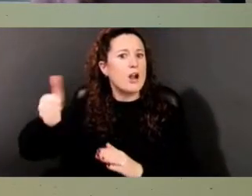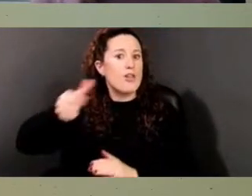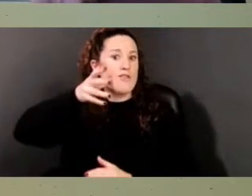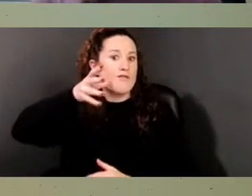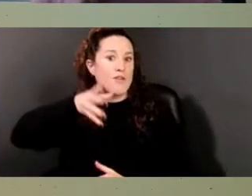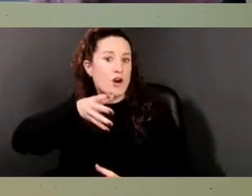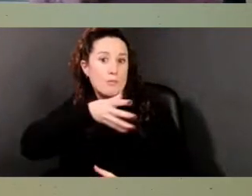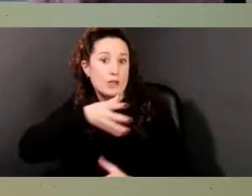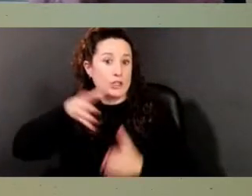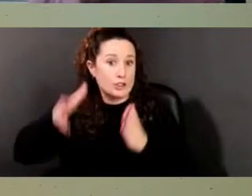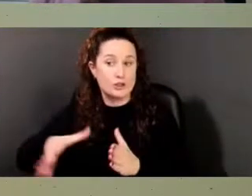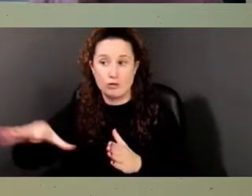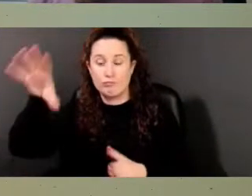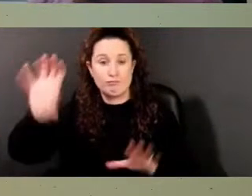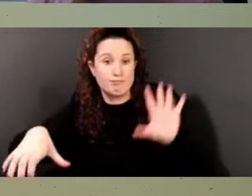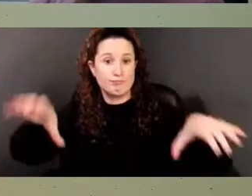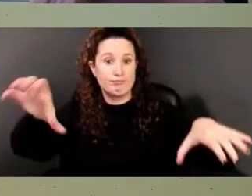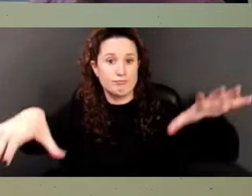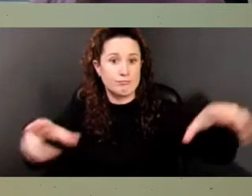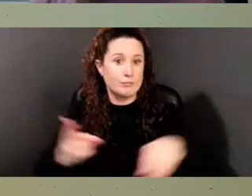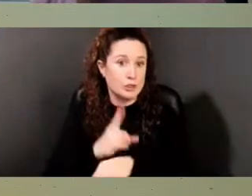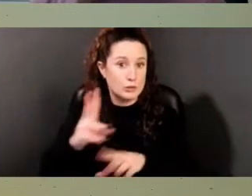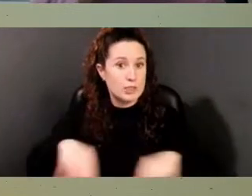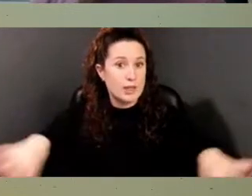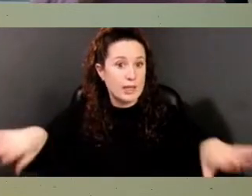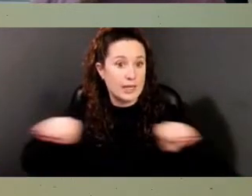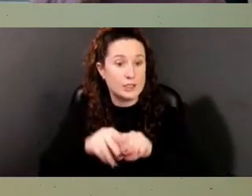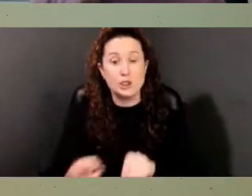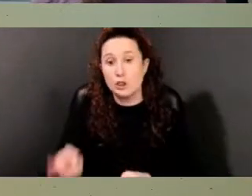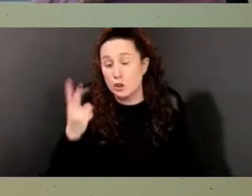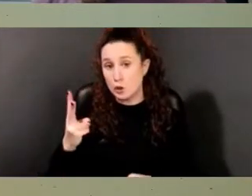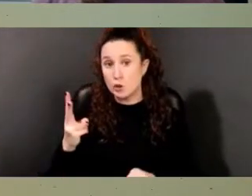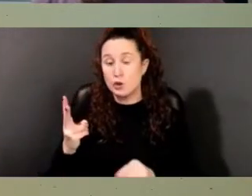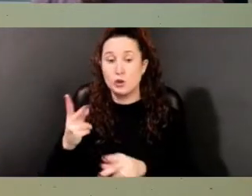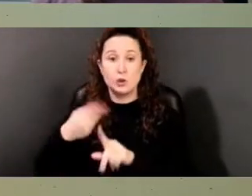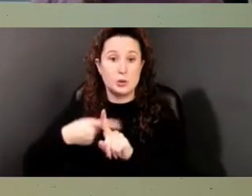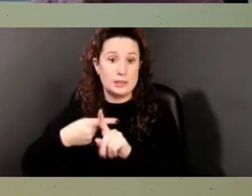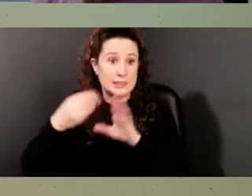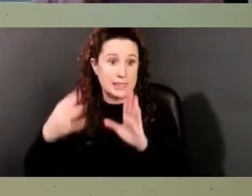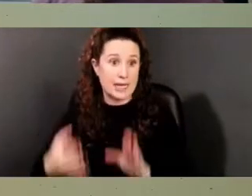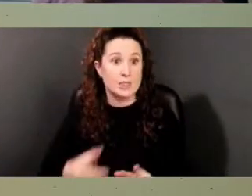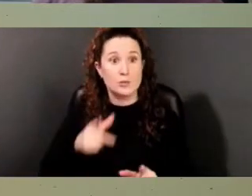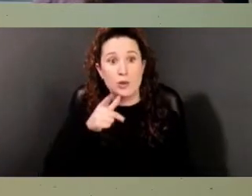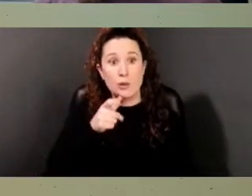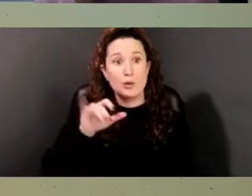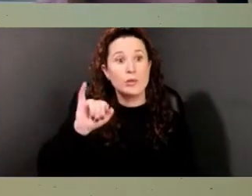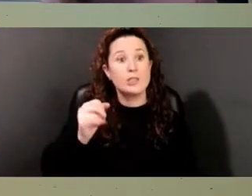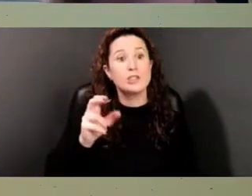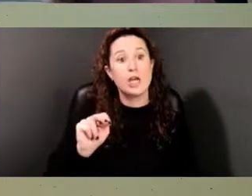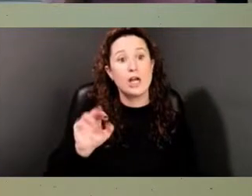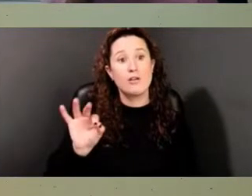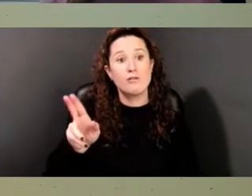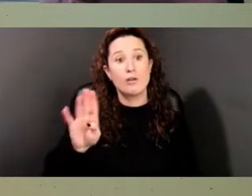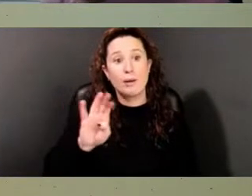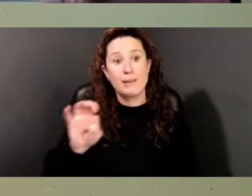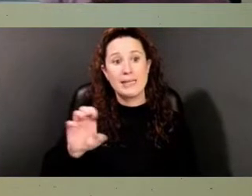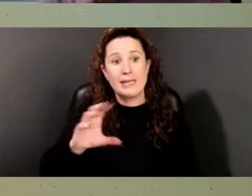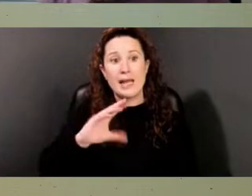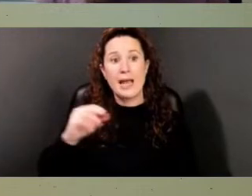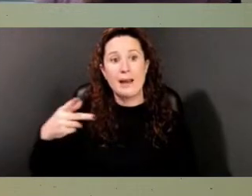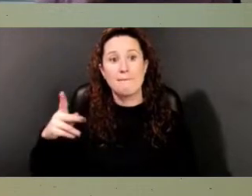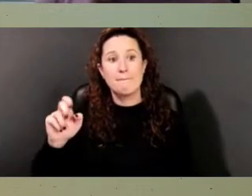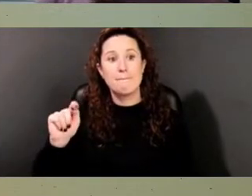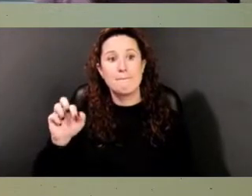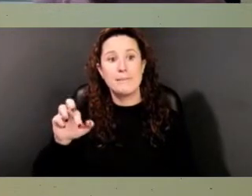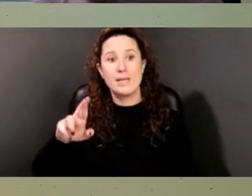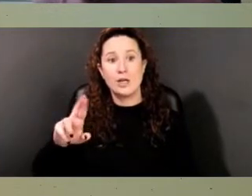already on the land. Two of the tenants that he made agreements with were Peter Patton and John Furby. Peter Patton and his brother John Furby